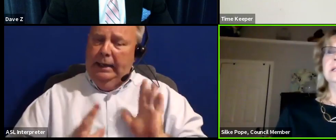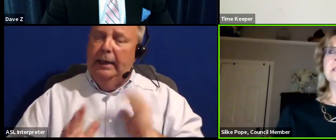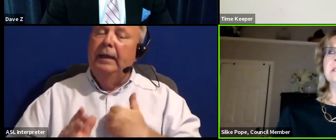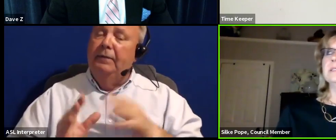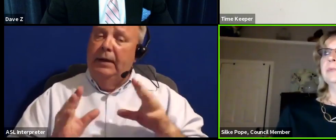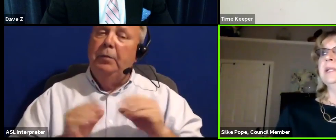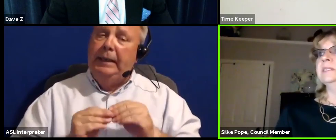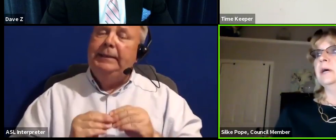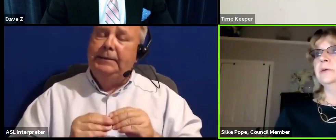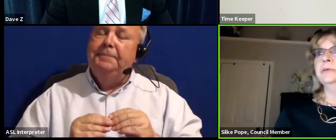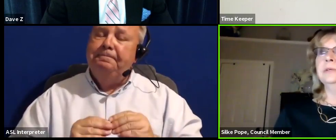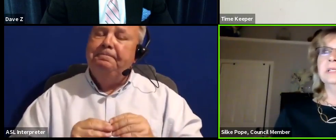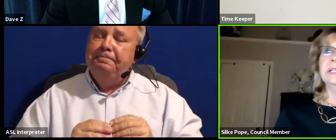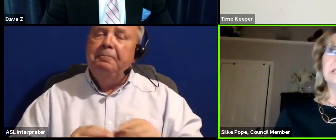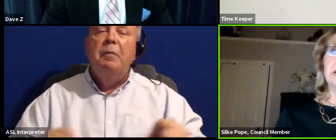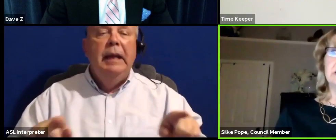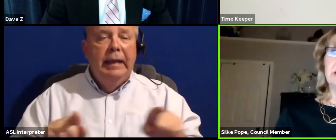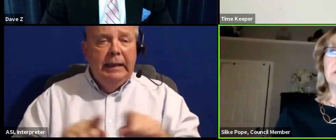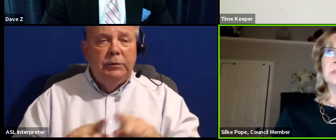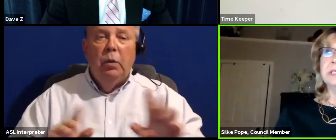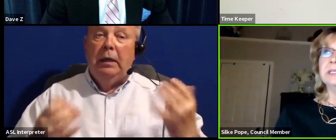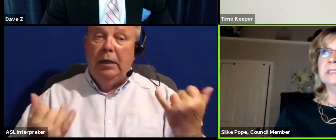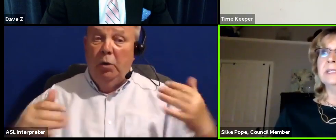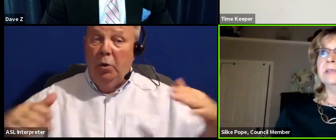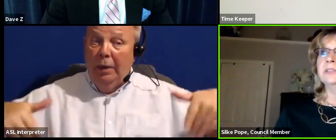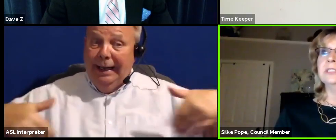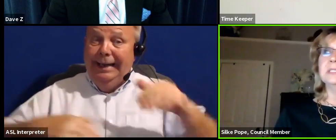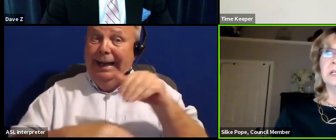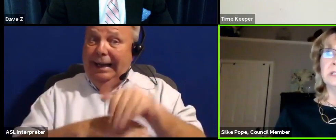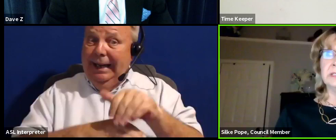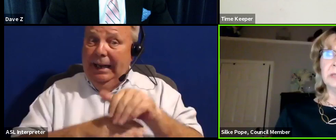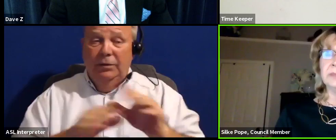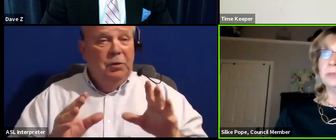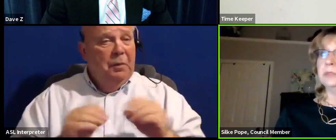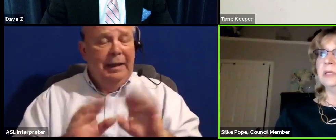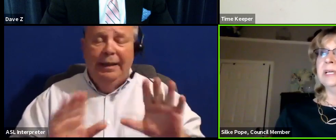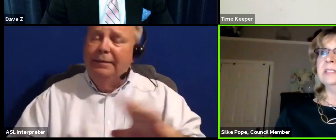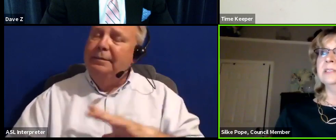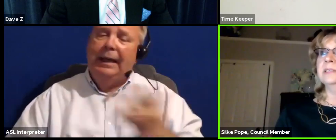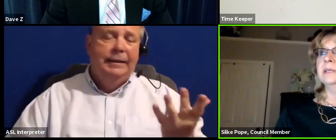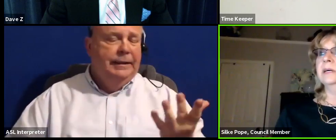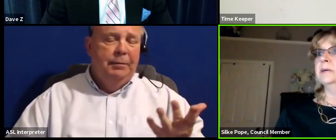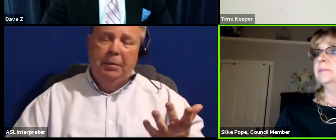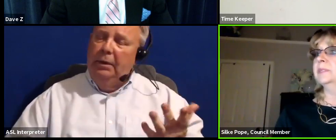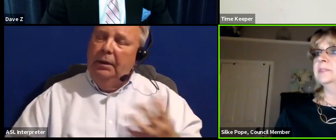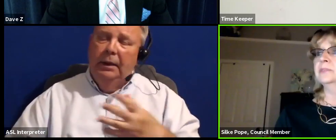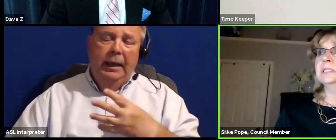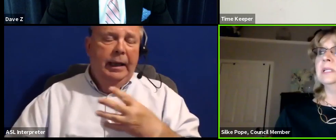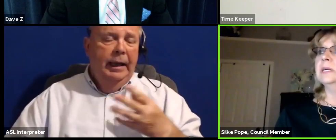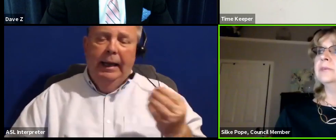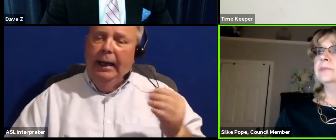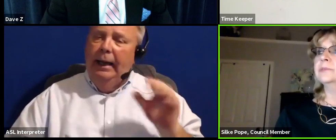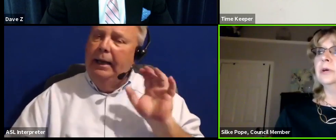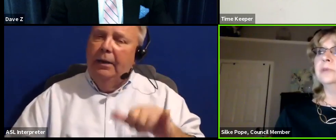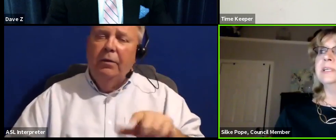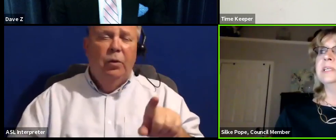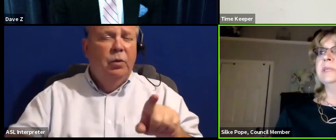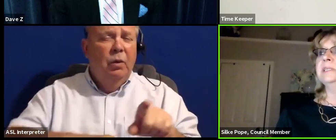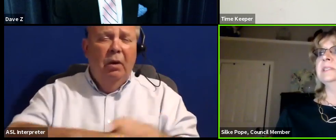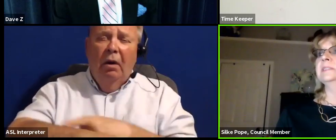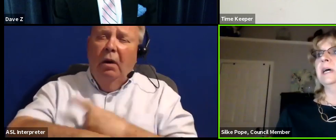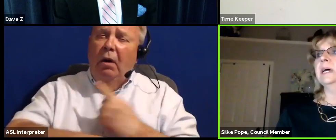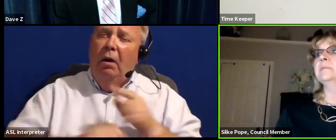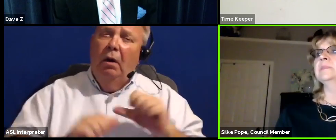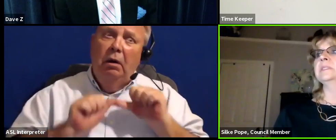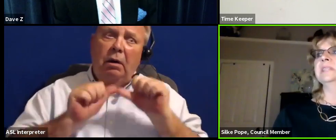And as well as our current late-night council meetings, they are just unacceptable. And those long-running